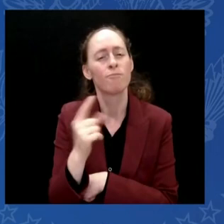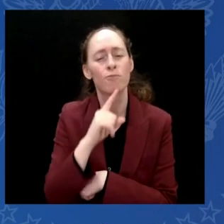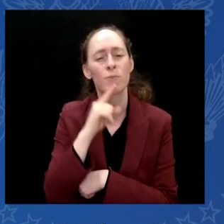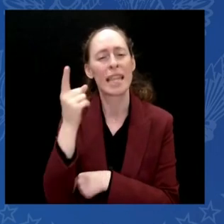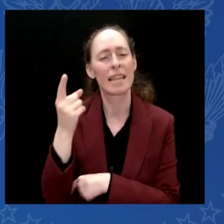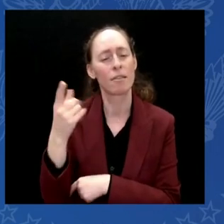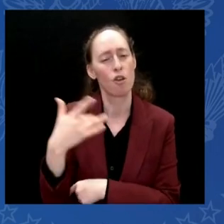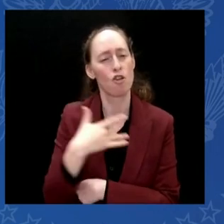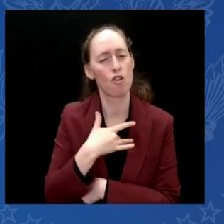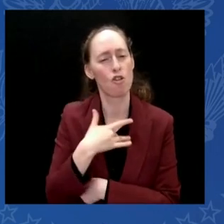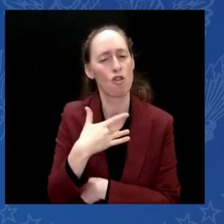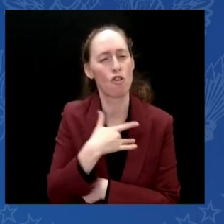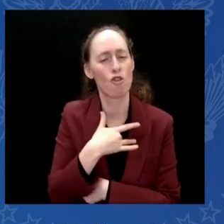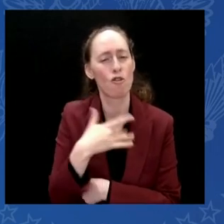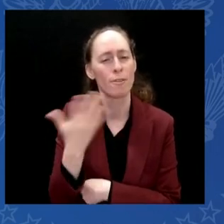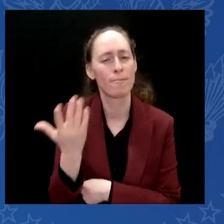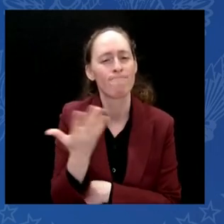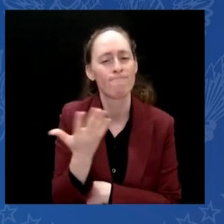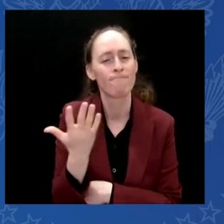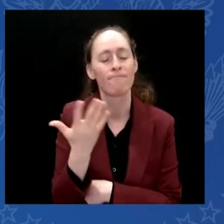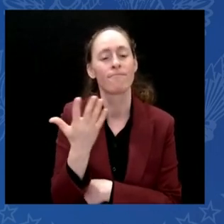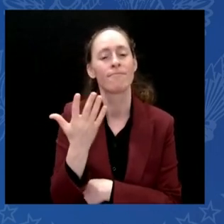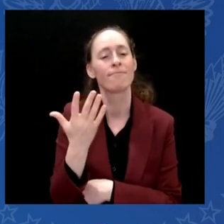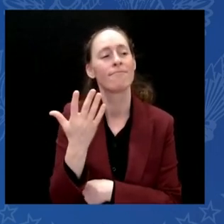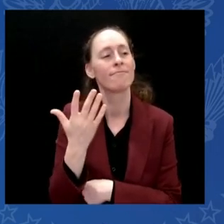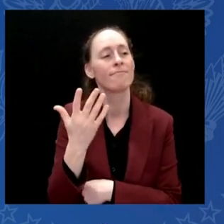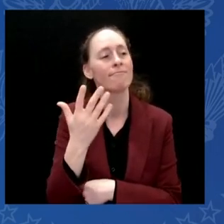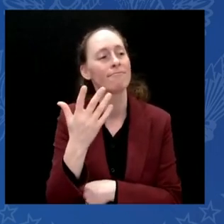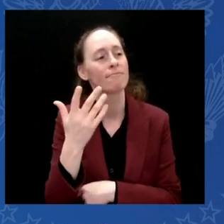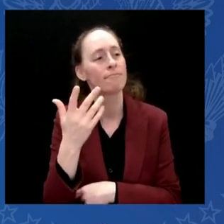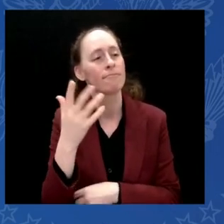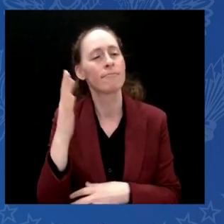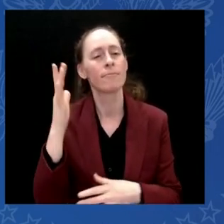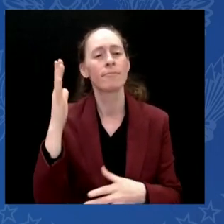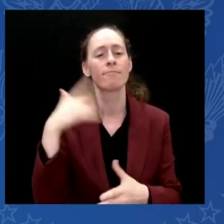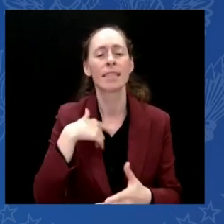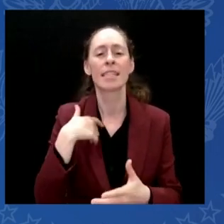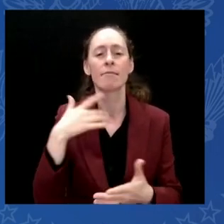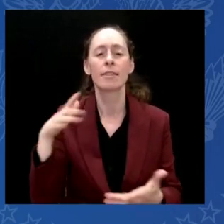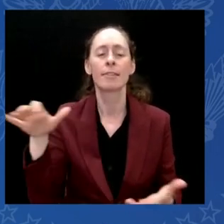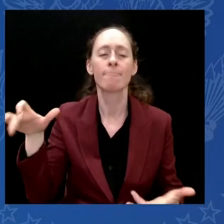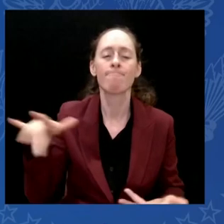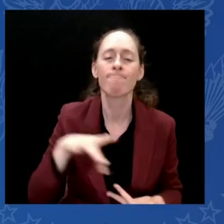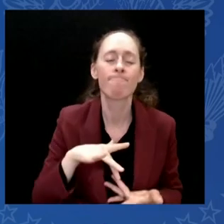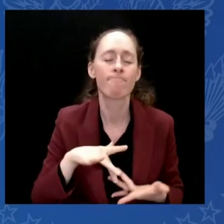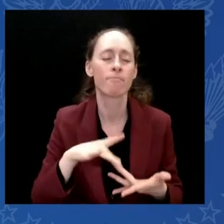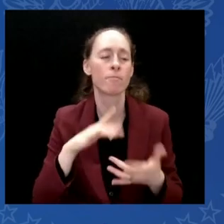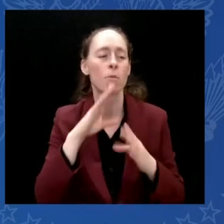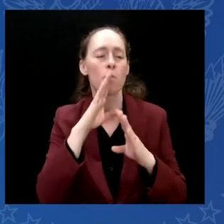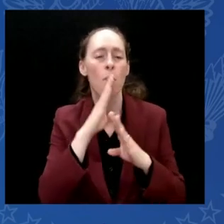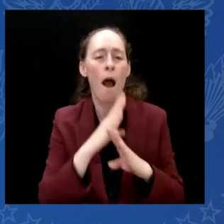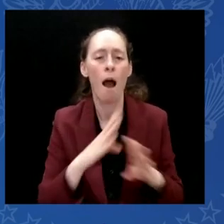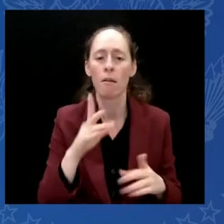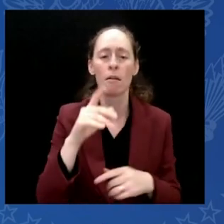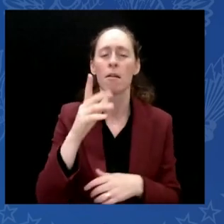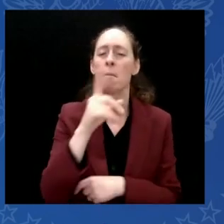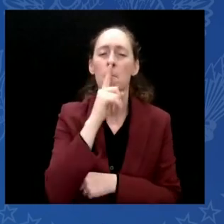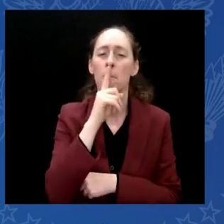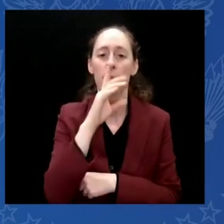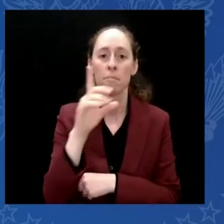not as members of Team Red or Team Blue, but it's who we really are, fellow Americans,